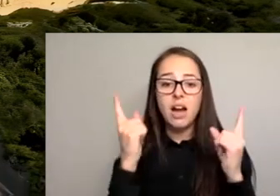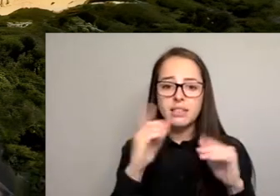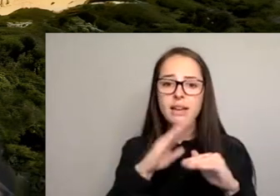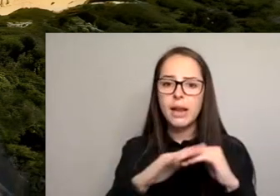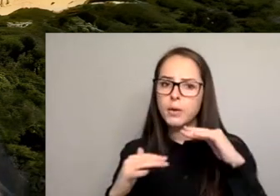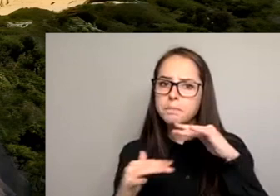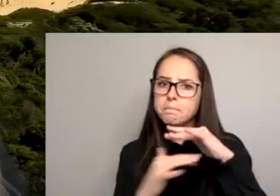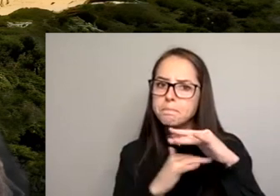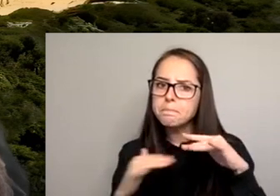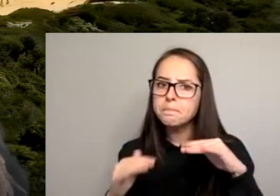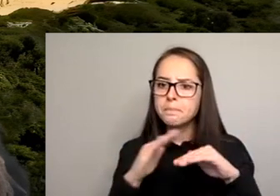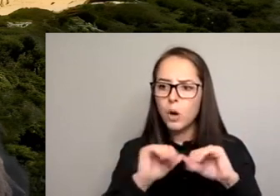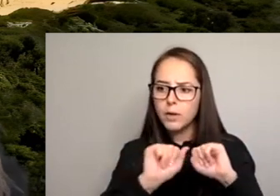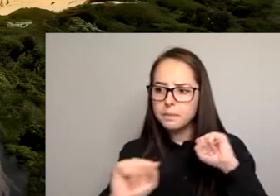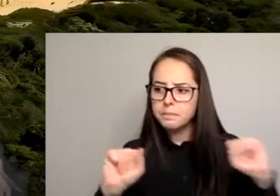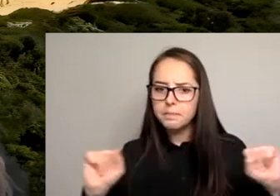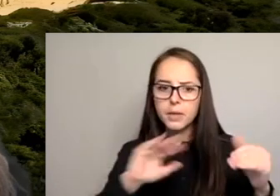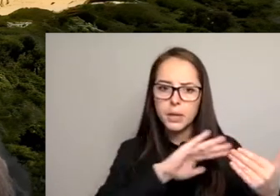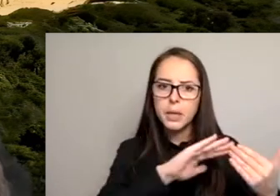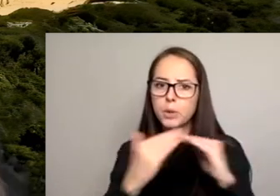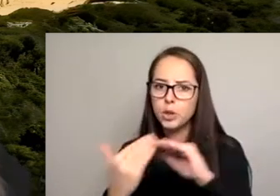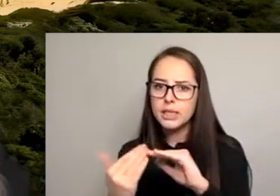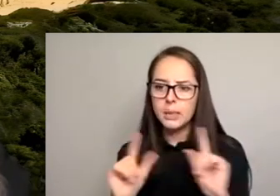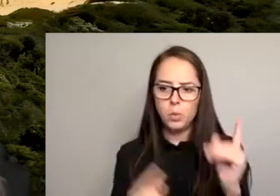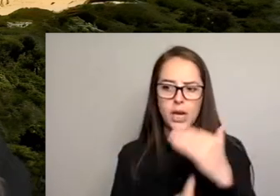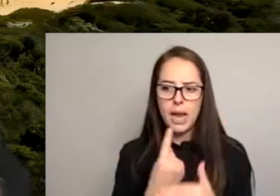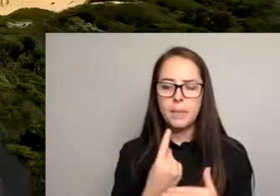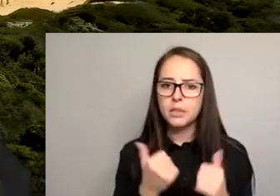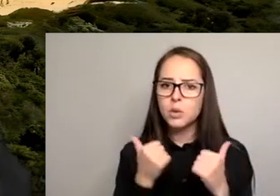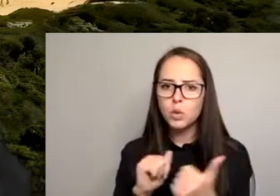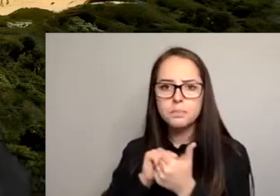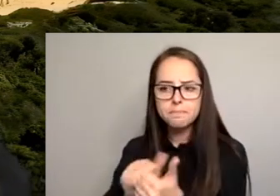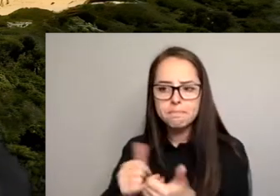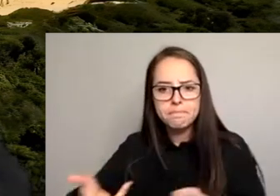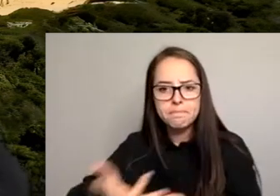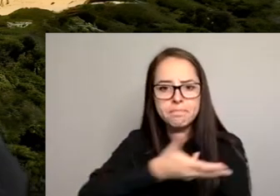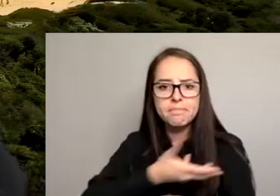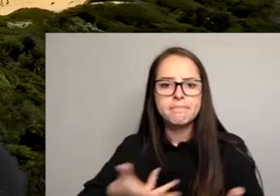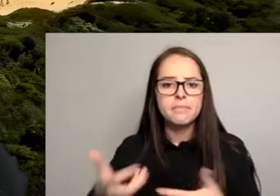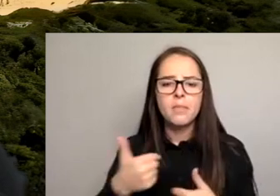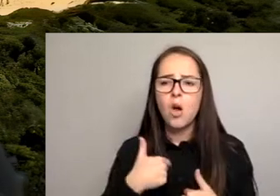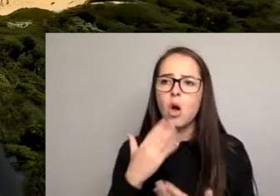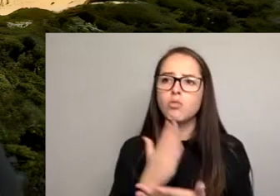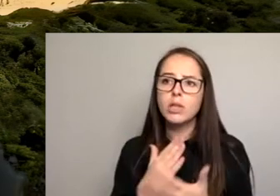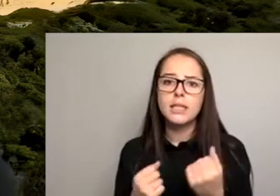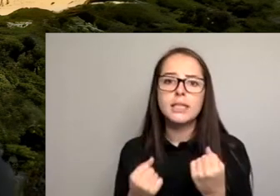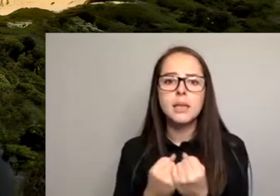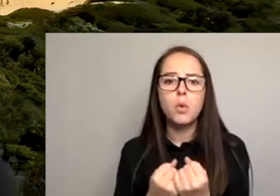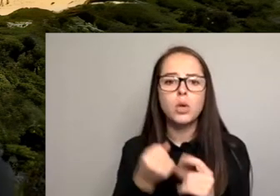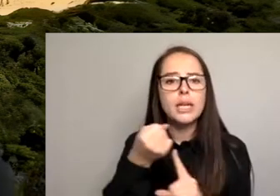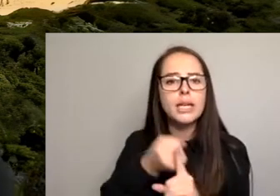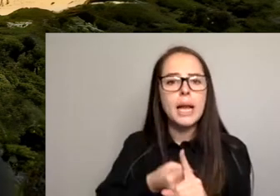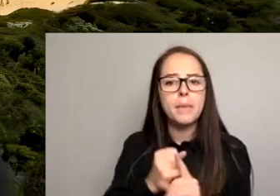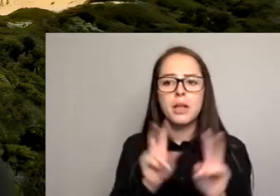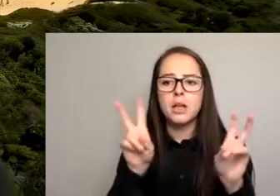of each community that we find ourselves in. And really got behind campaigns such as like the Put Her Name On It